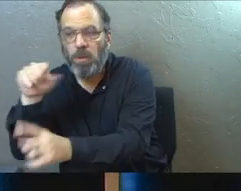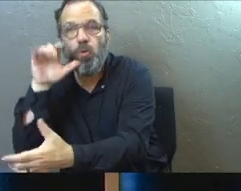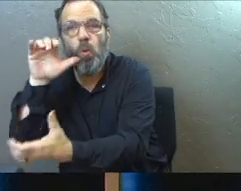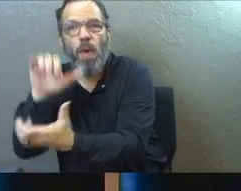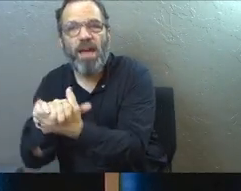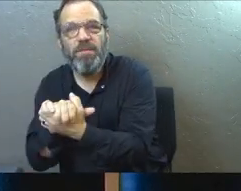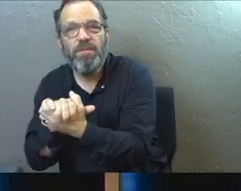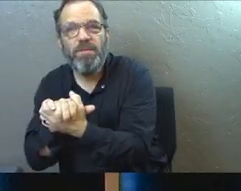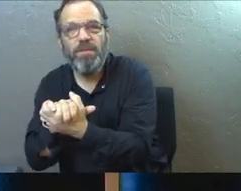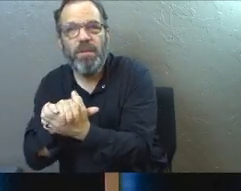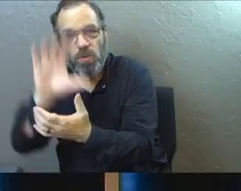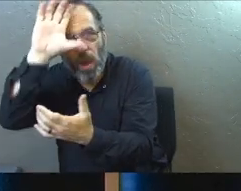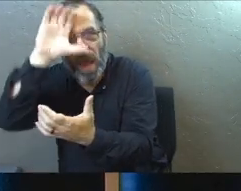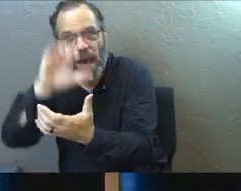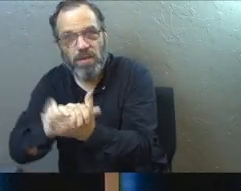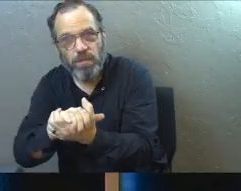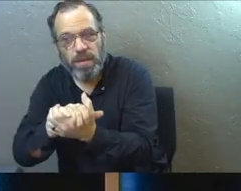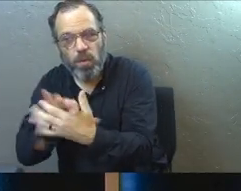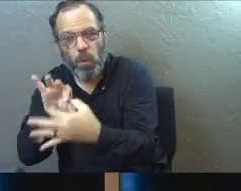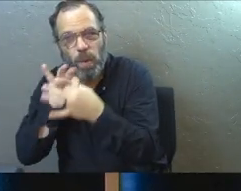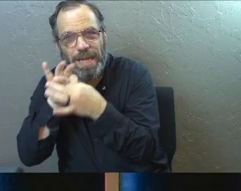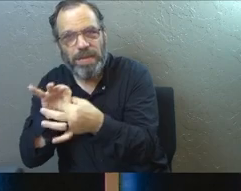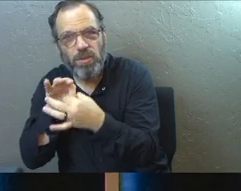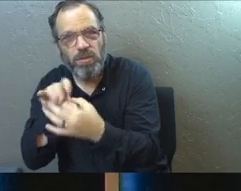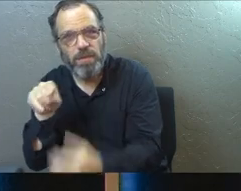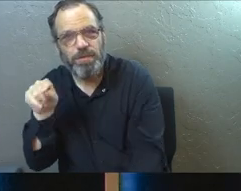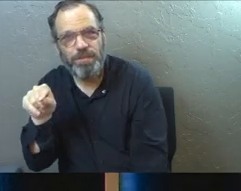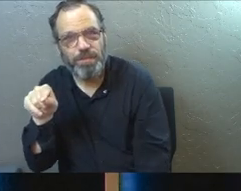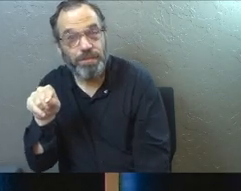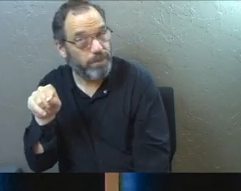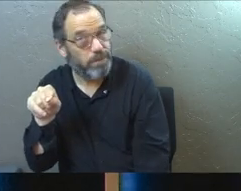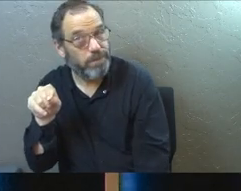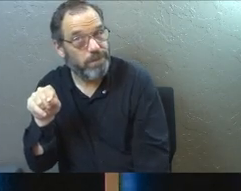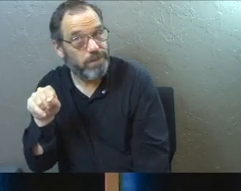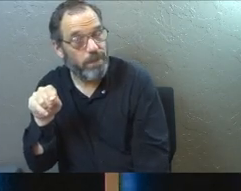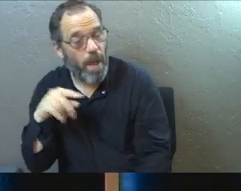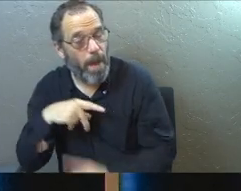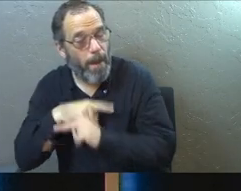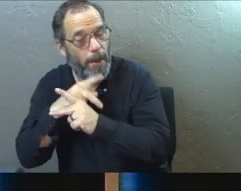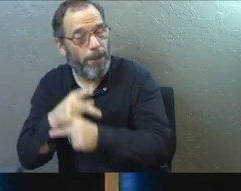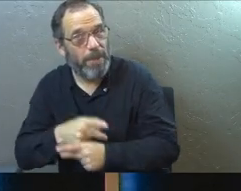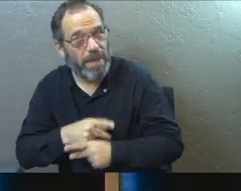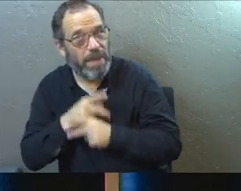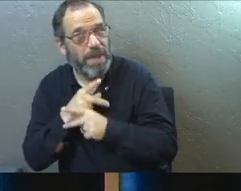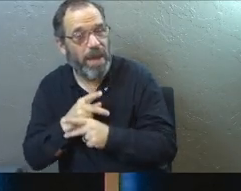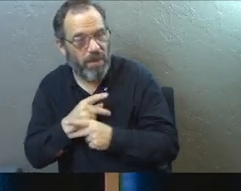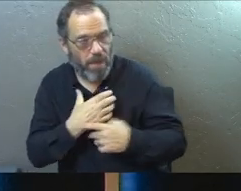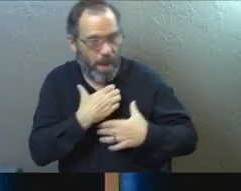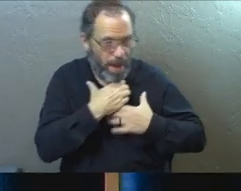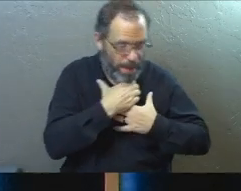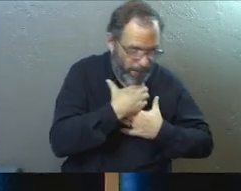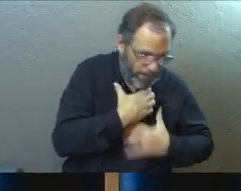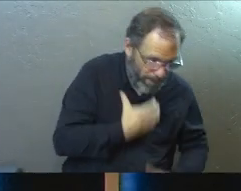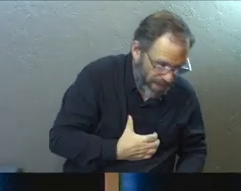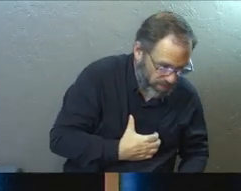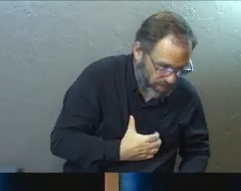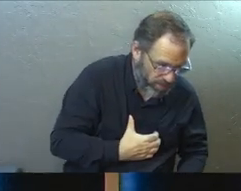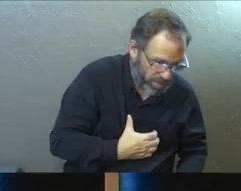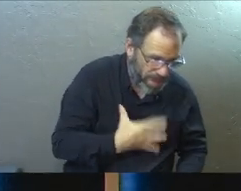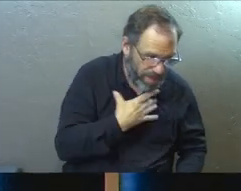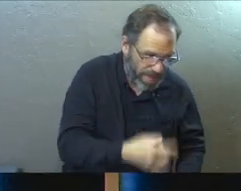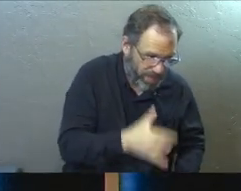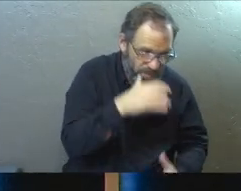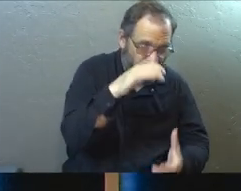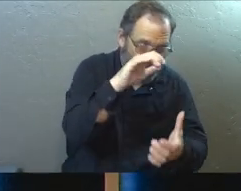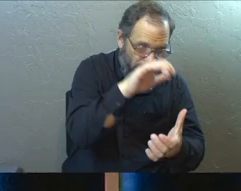spouse. It's our marriage. It's our relationship. I need to be careful that I've got passion and like for my wife